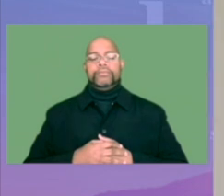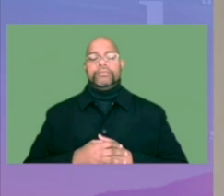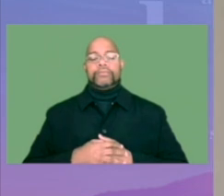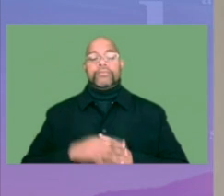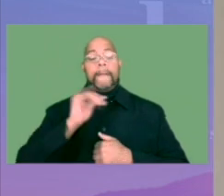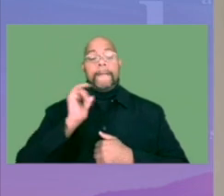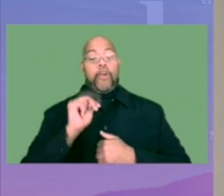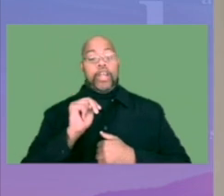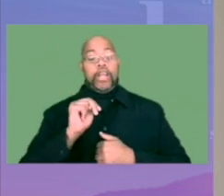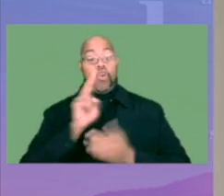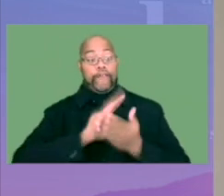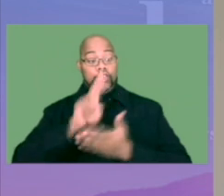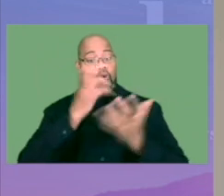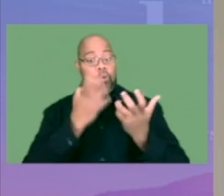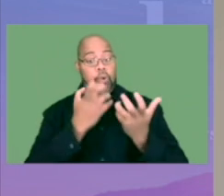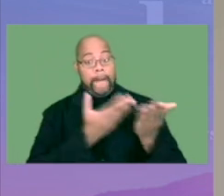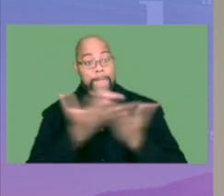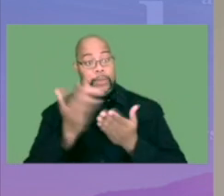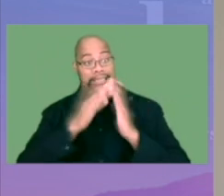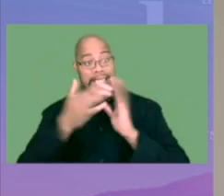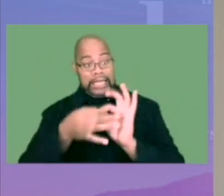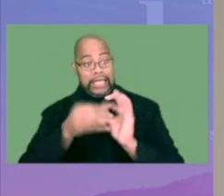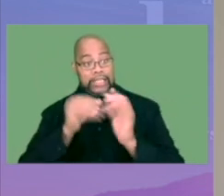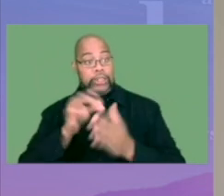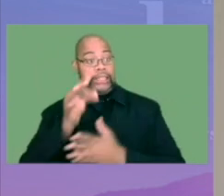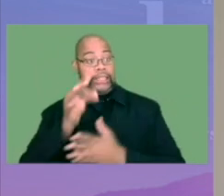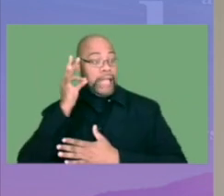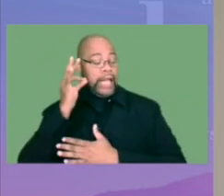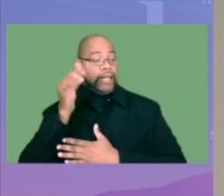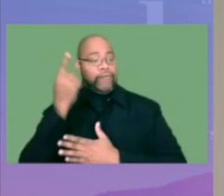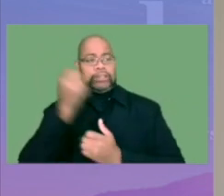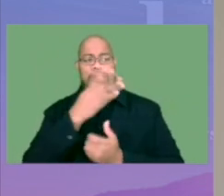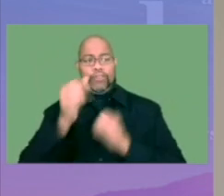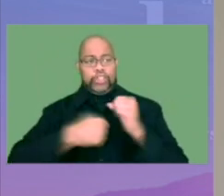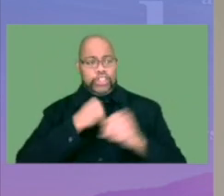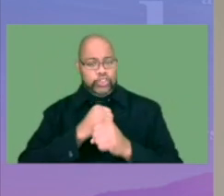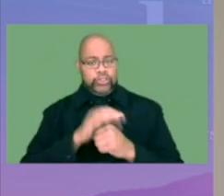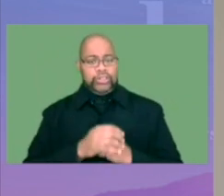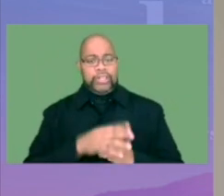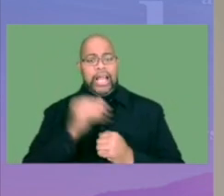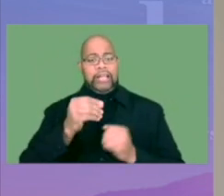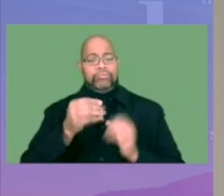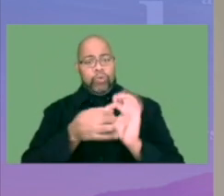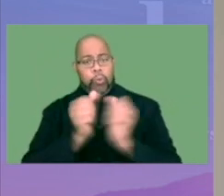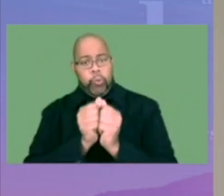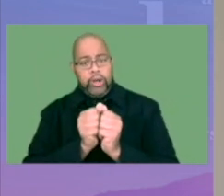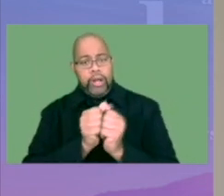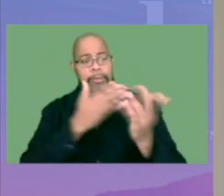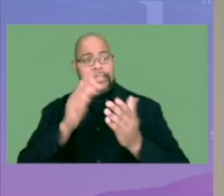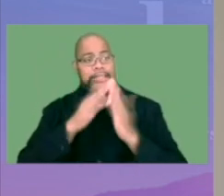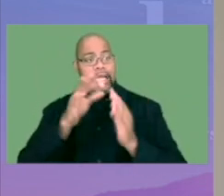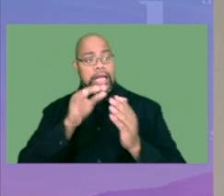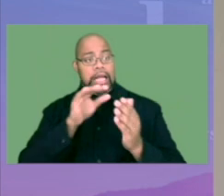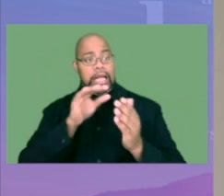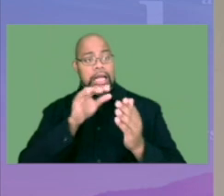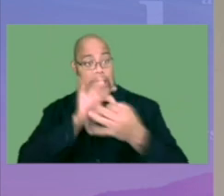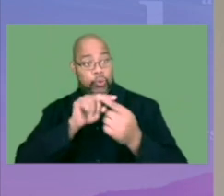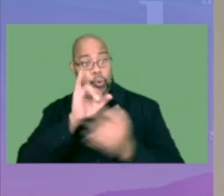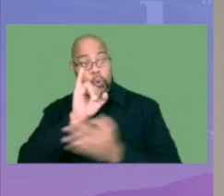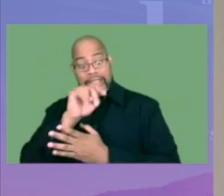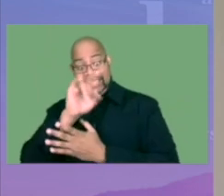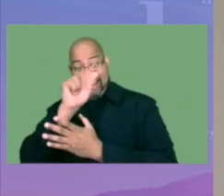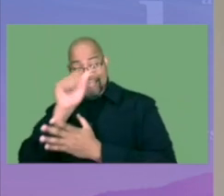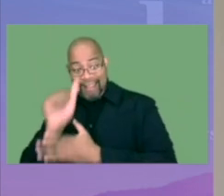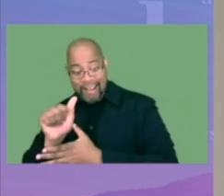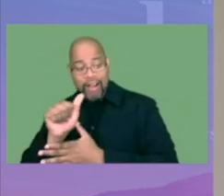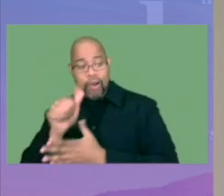Marion University has been wanting to bring CityConnects to Indiana for several years, and in conjunction with bringing CityConnects to Indiana,